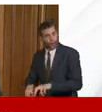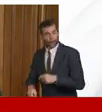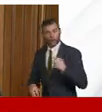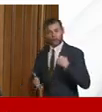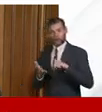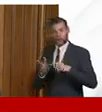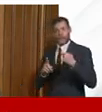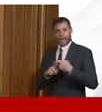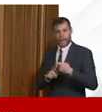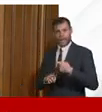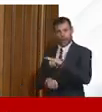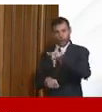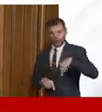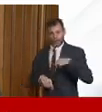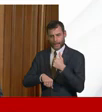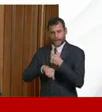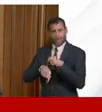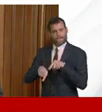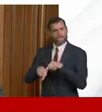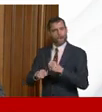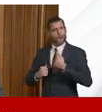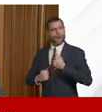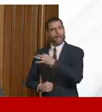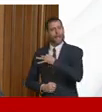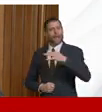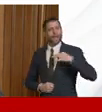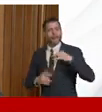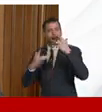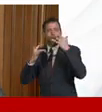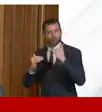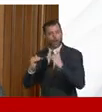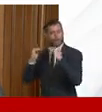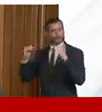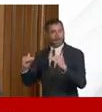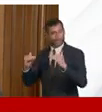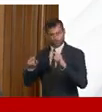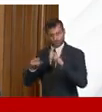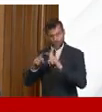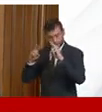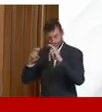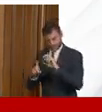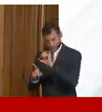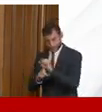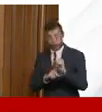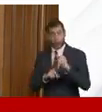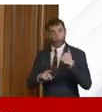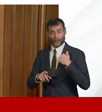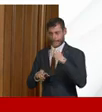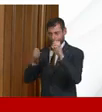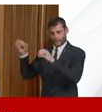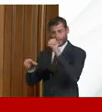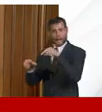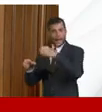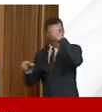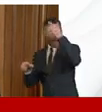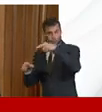plan within the context of clinical trials we have excellent networks already set up to be able to do clinical trials and it's